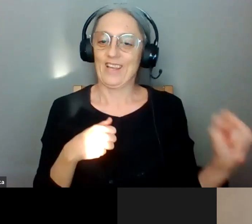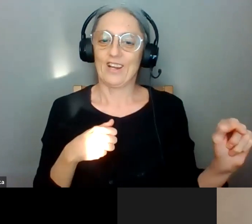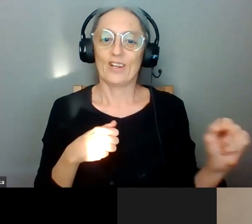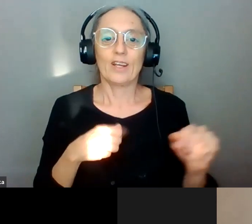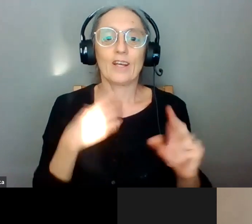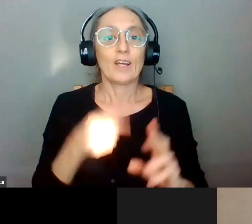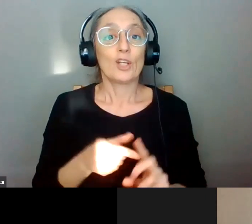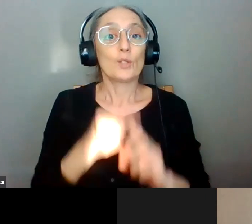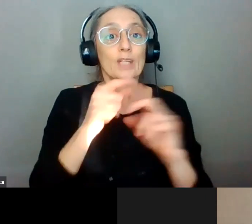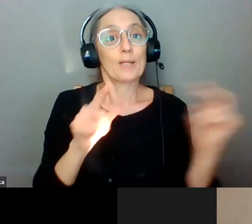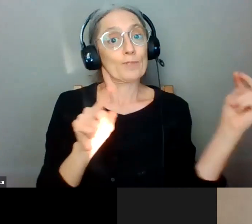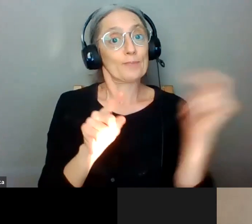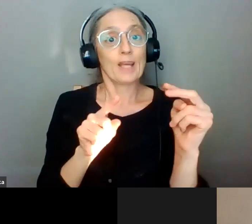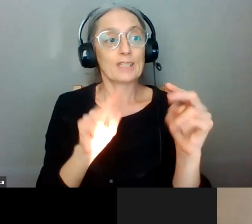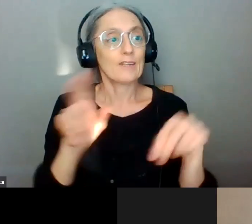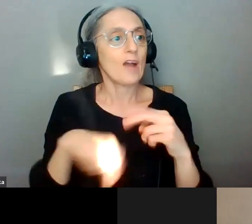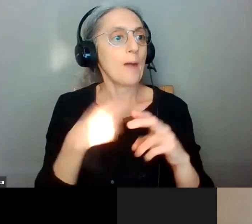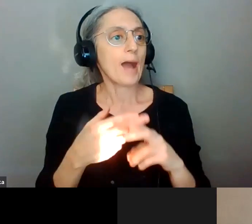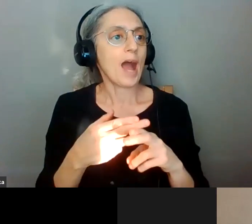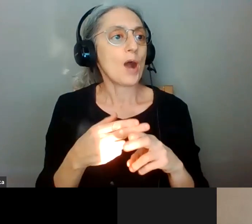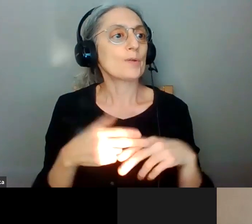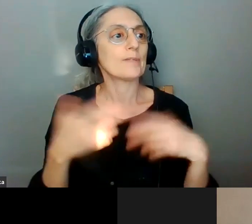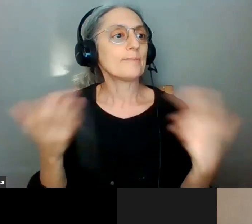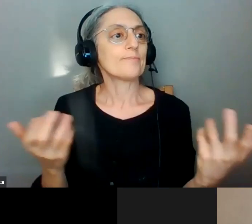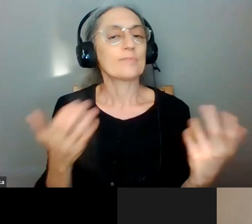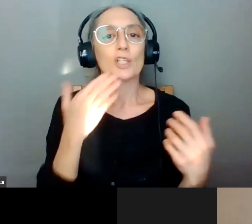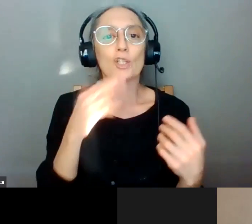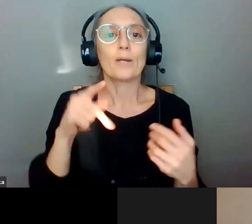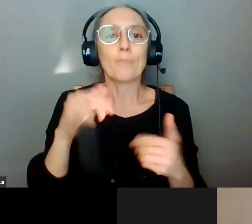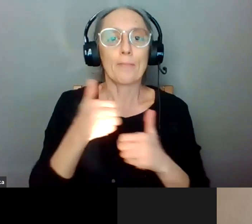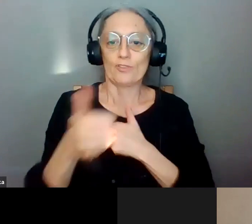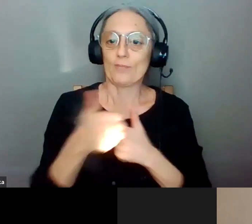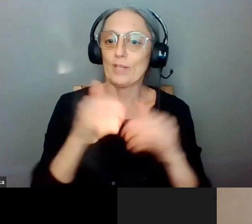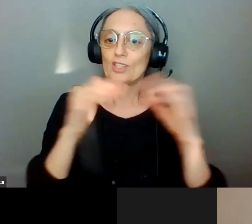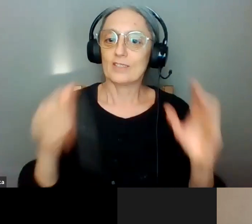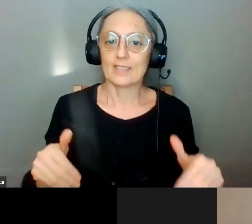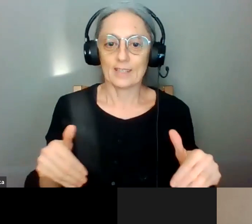importance and the blessing of a good public transit system